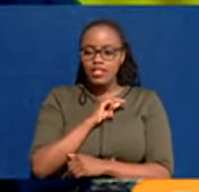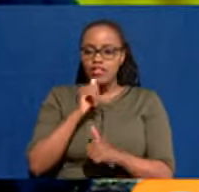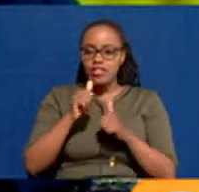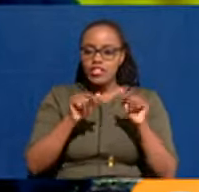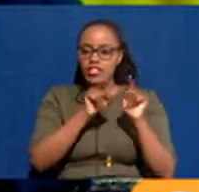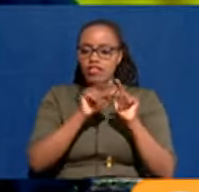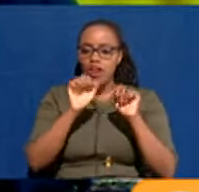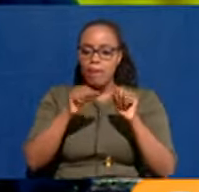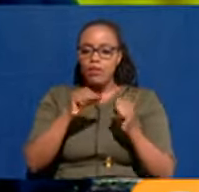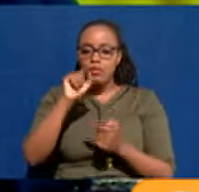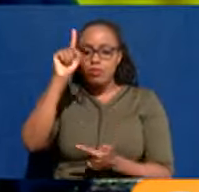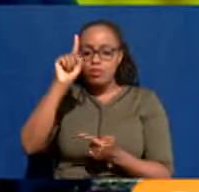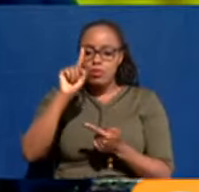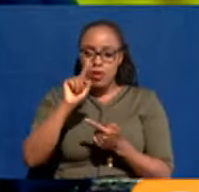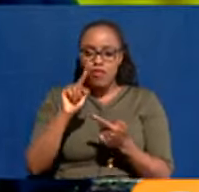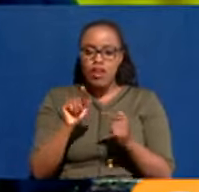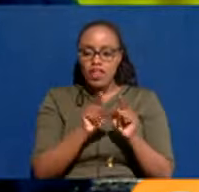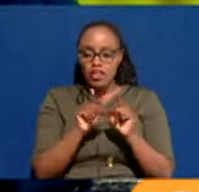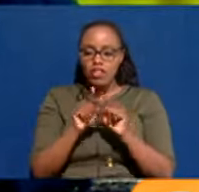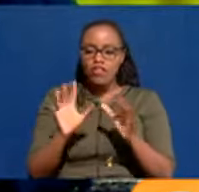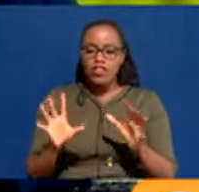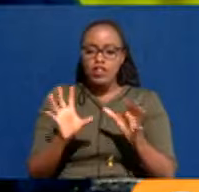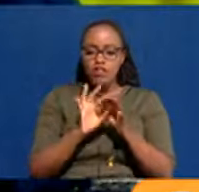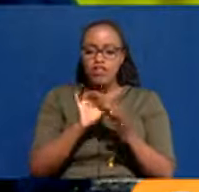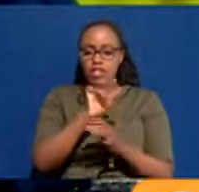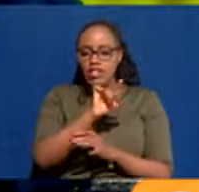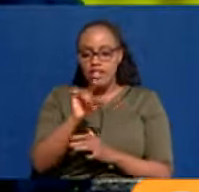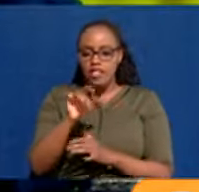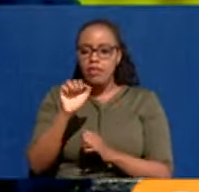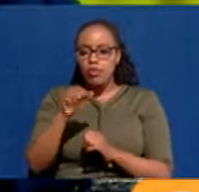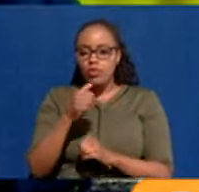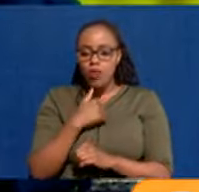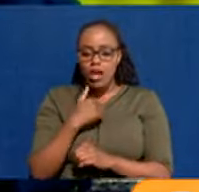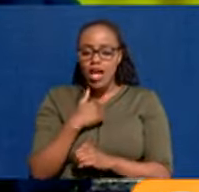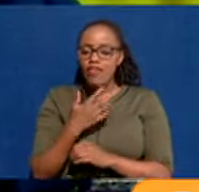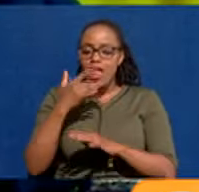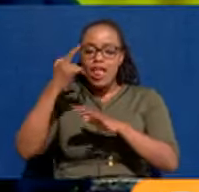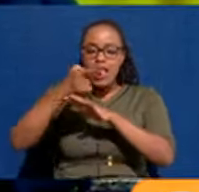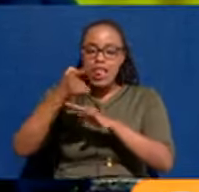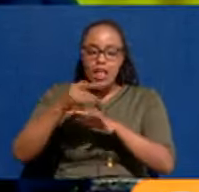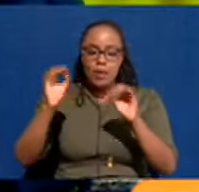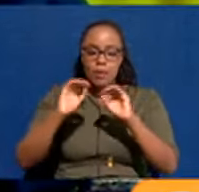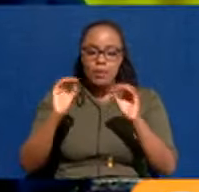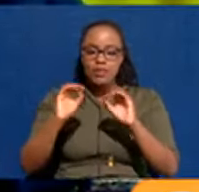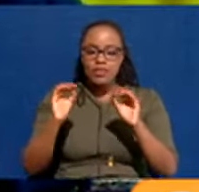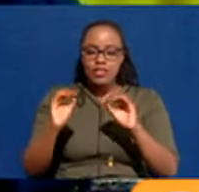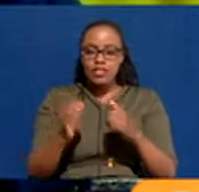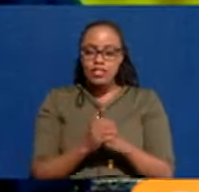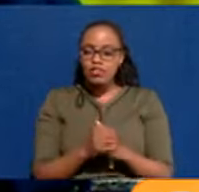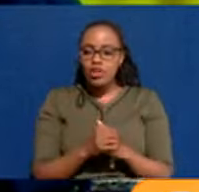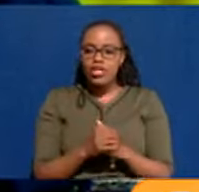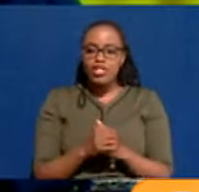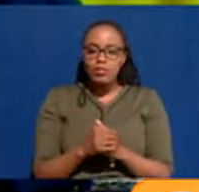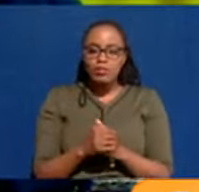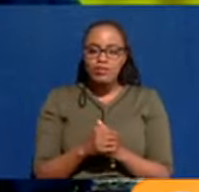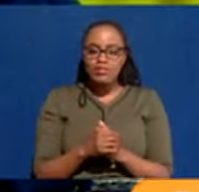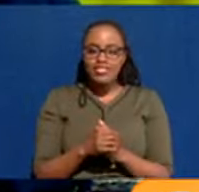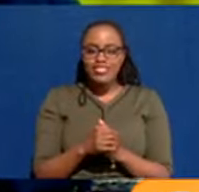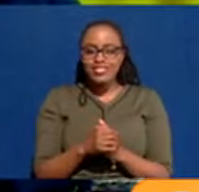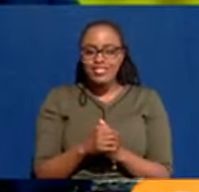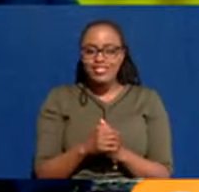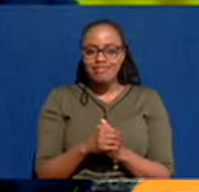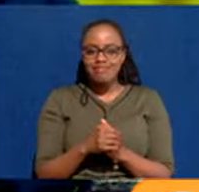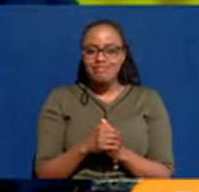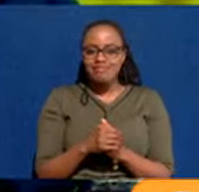And we've come down when we're negotiating with them. Those spots will be marked and no one will be harassed if you're dropping them. And it's not just Boda Bodas, Uber drivers,